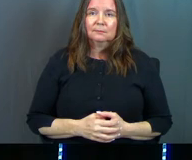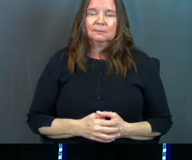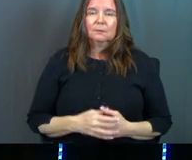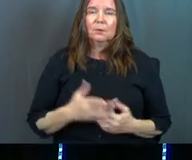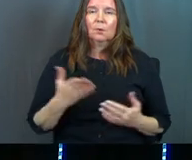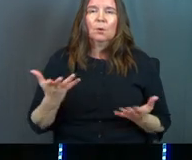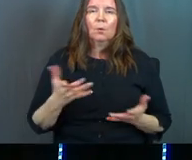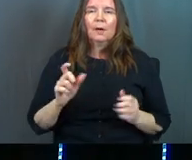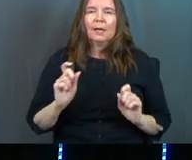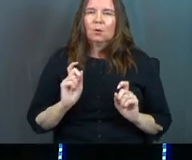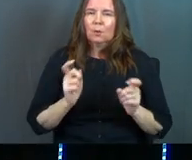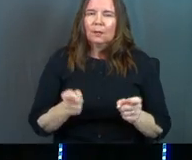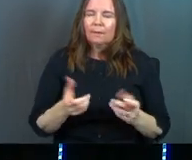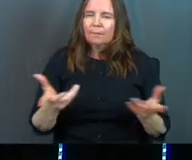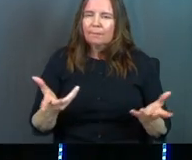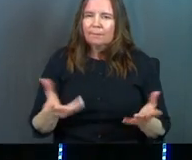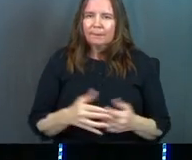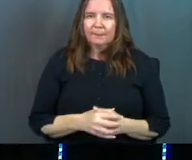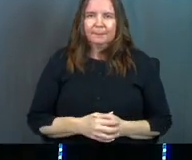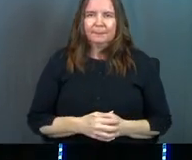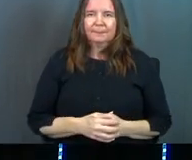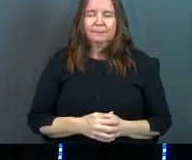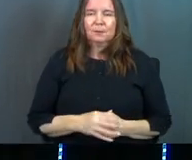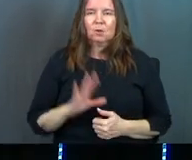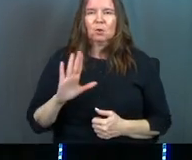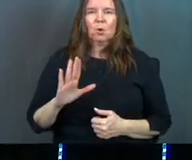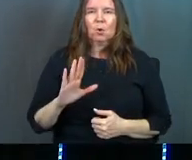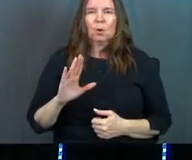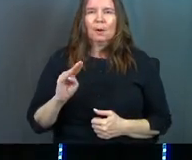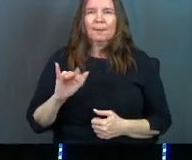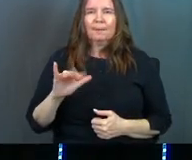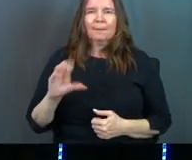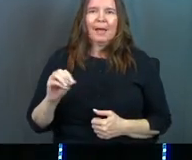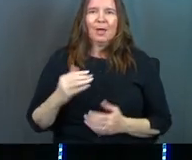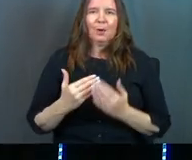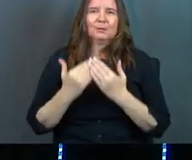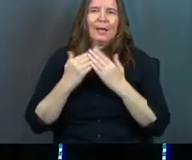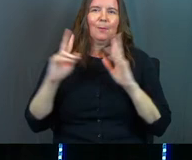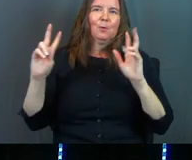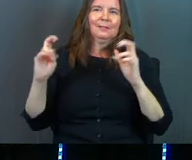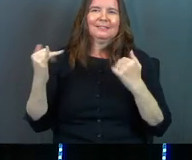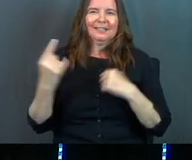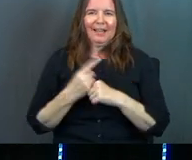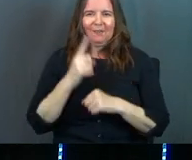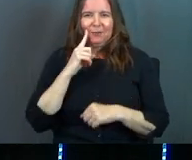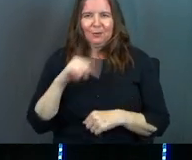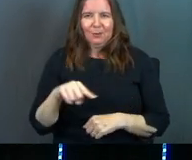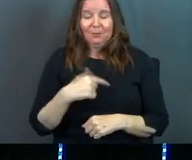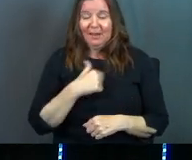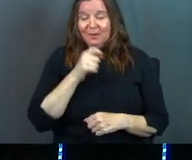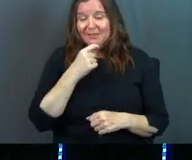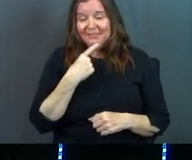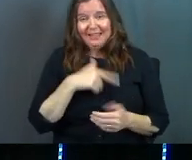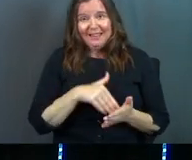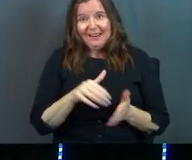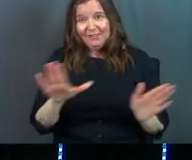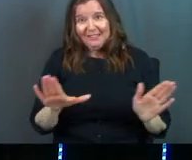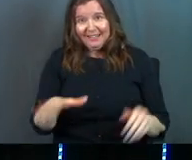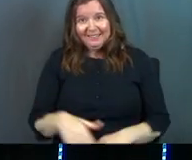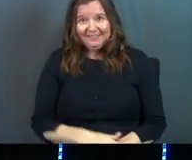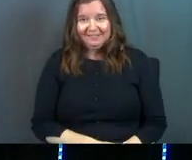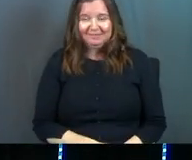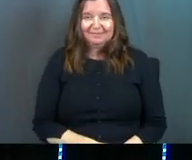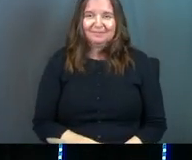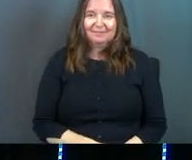What can you give? What's your mayo sandwich today? I don't get to say that every Sunday.